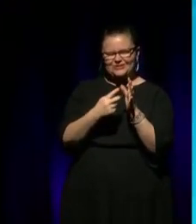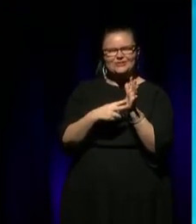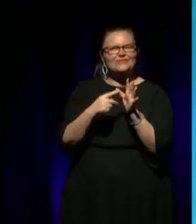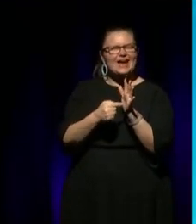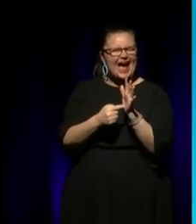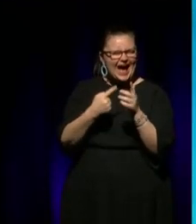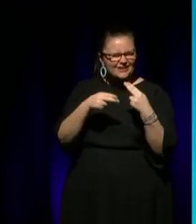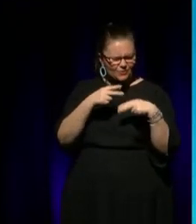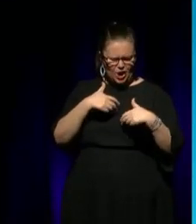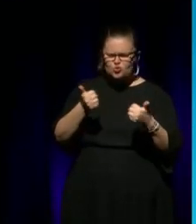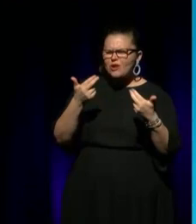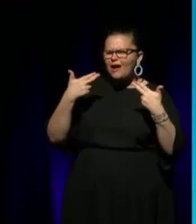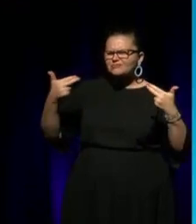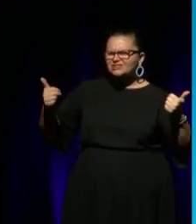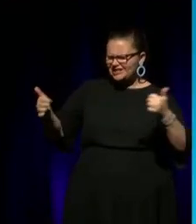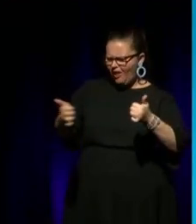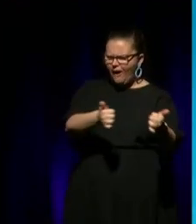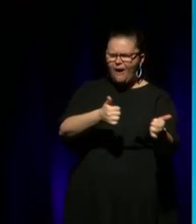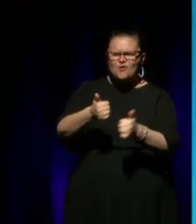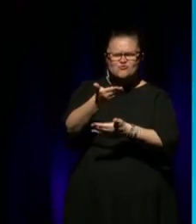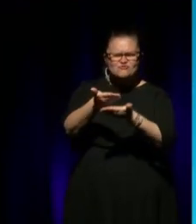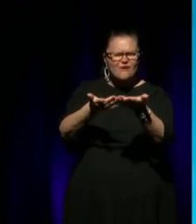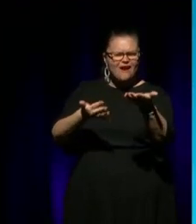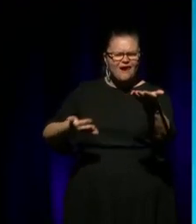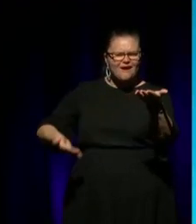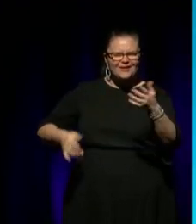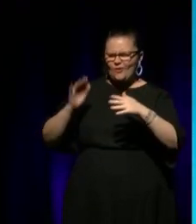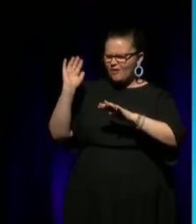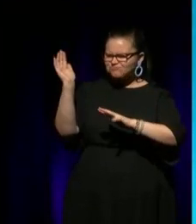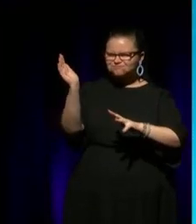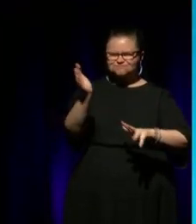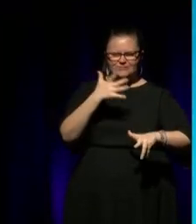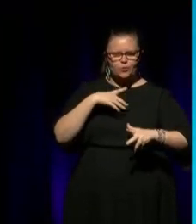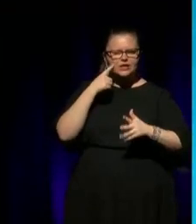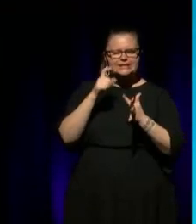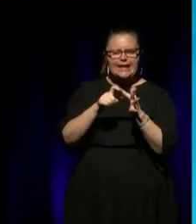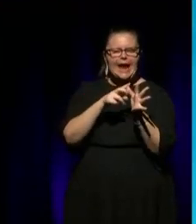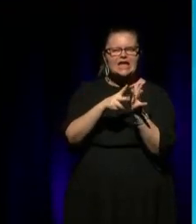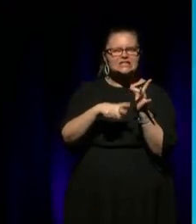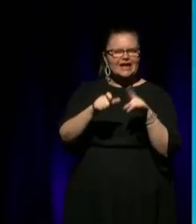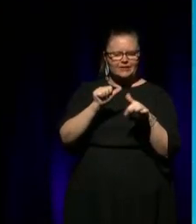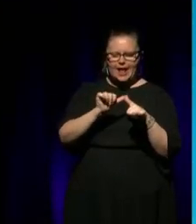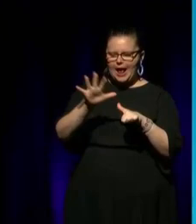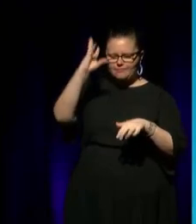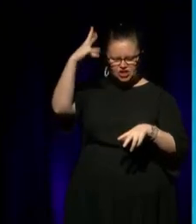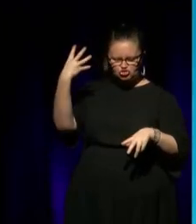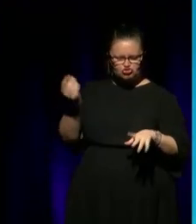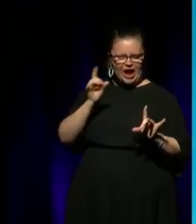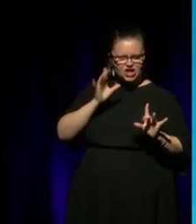sing-along and you wanted to have a story. Or you wanted to see David do the best floor show, drag show in town.